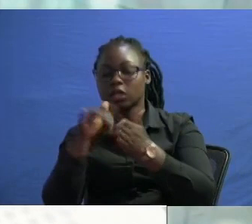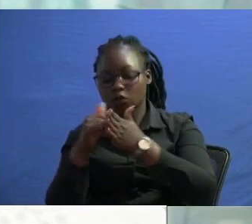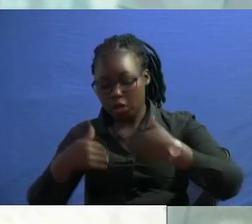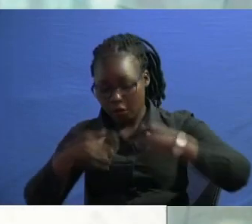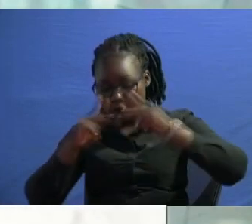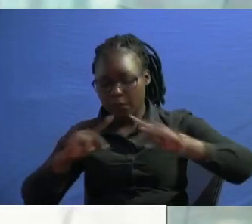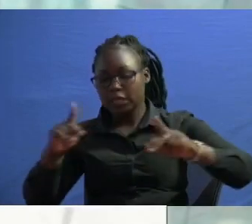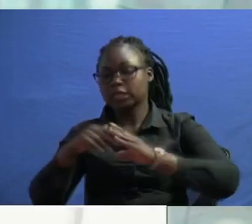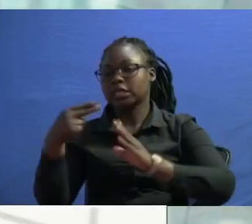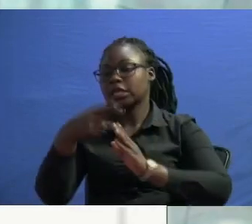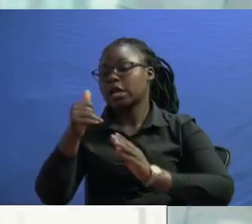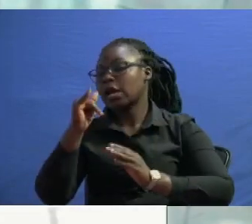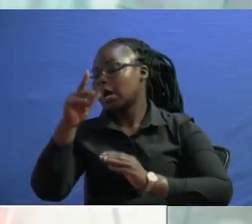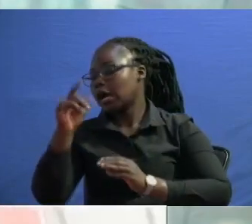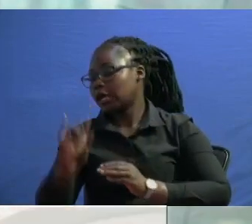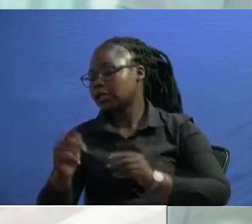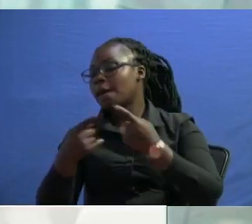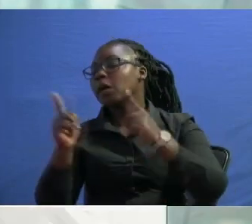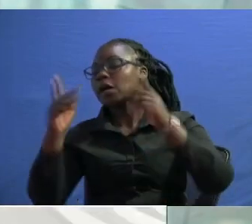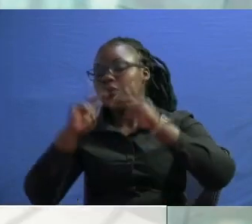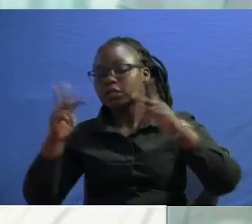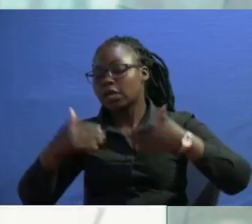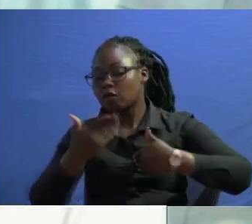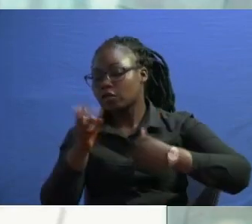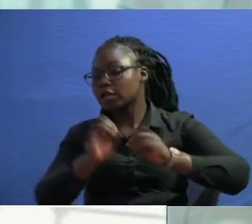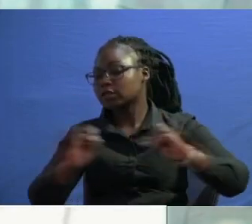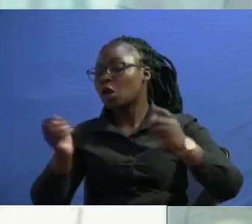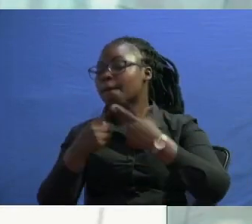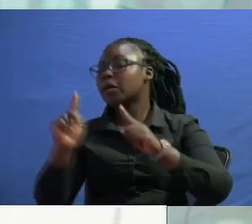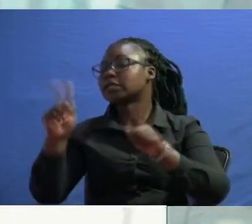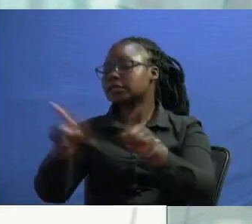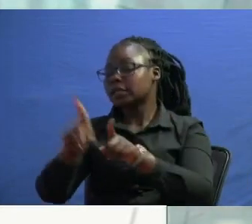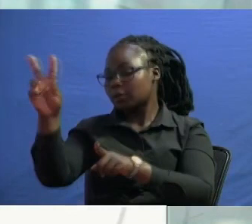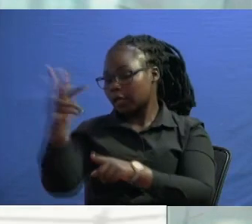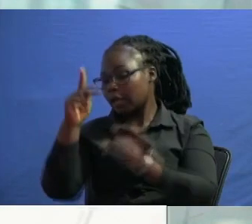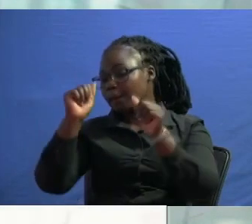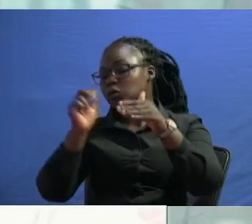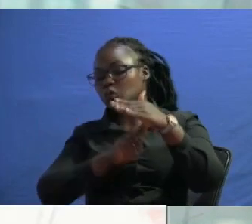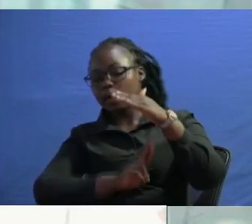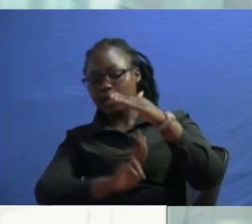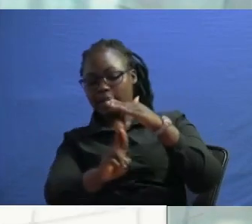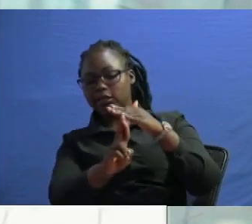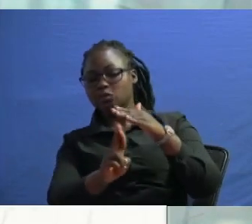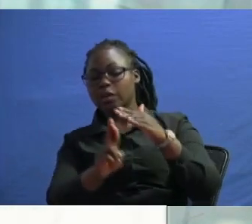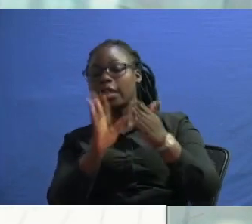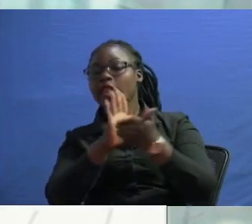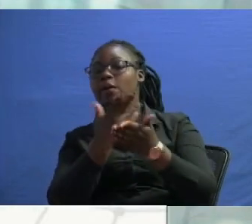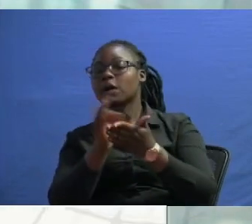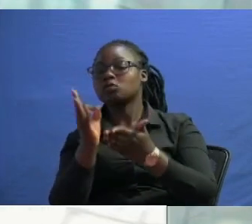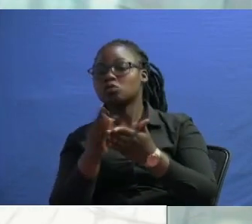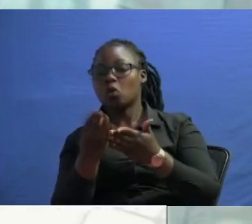haiti and there's no peace yet in haiti kenya as a country can still respect her part of again